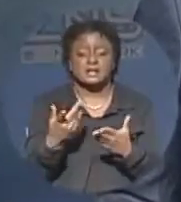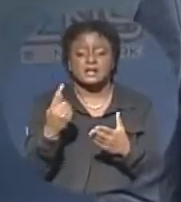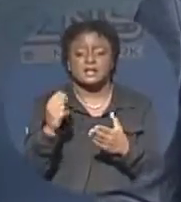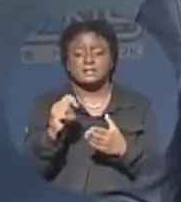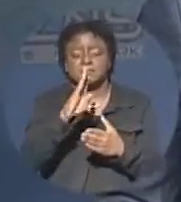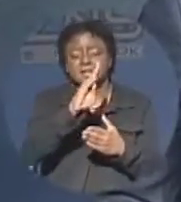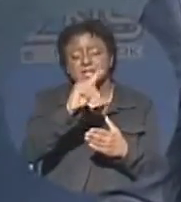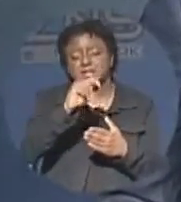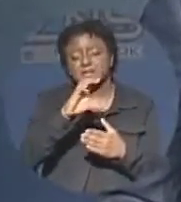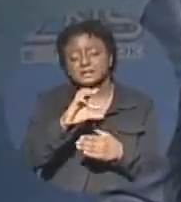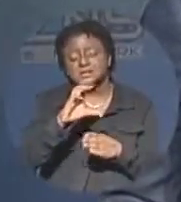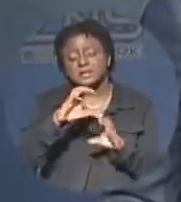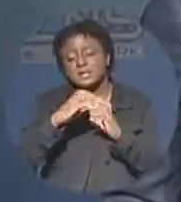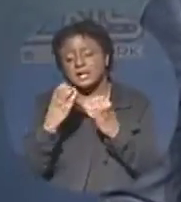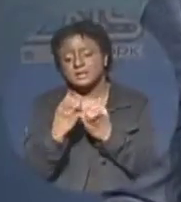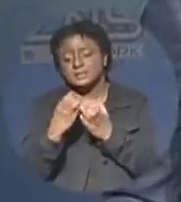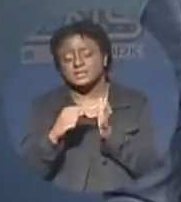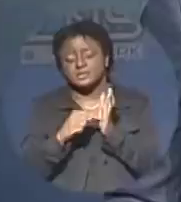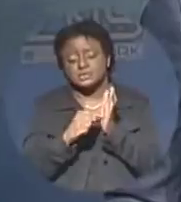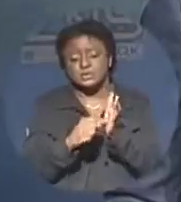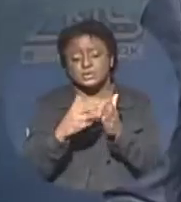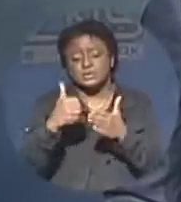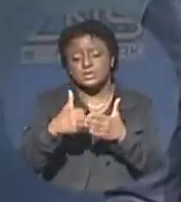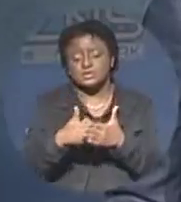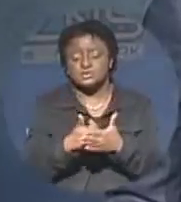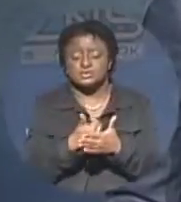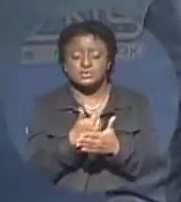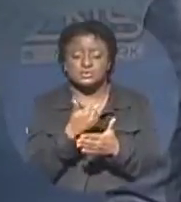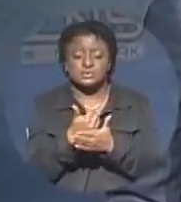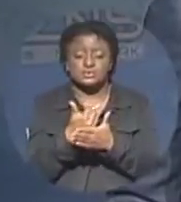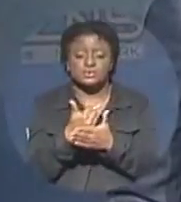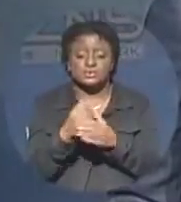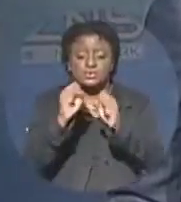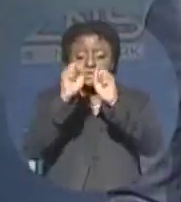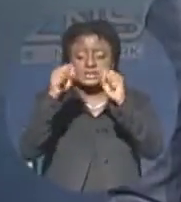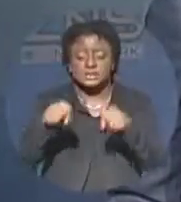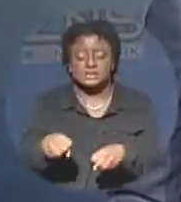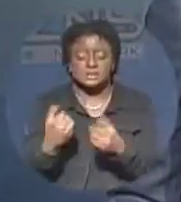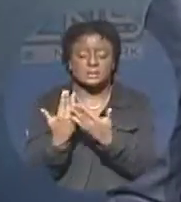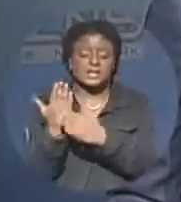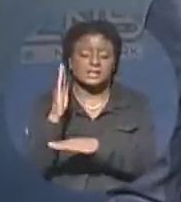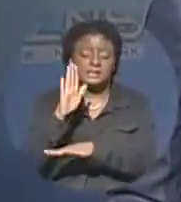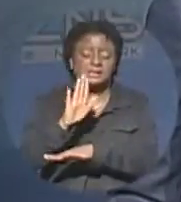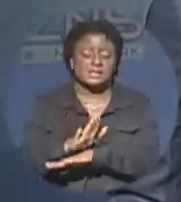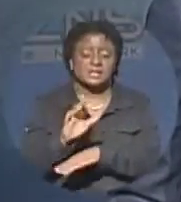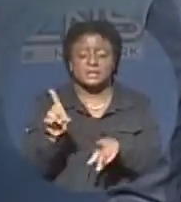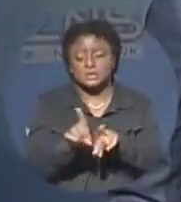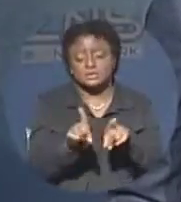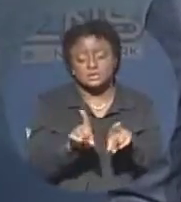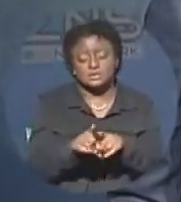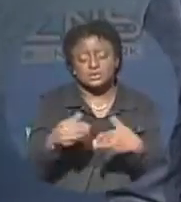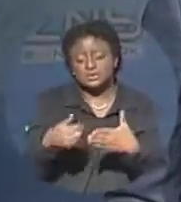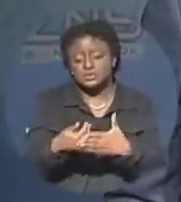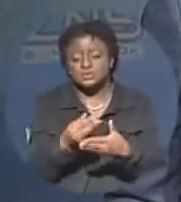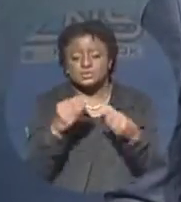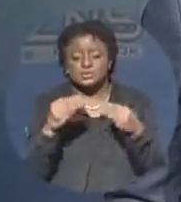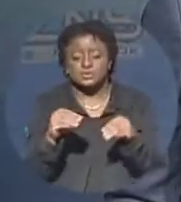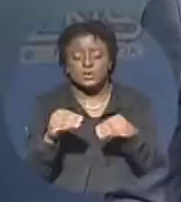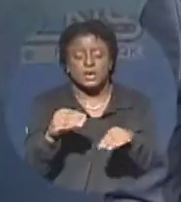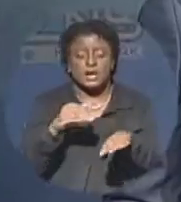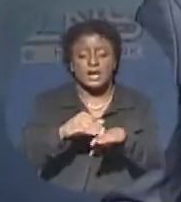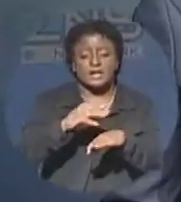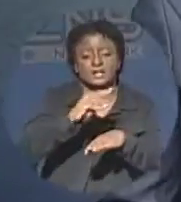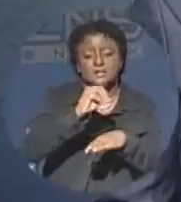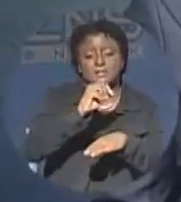new state-of-the-art telecommunications system last evening, along with its new flagship retail store at the Mallet Marathon. Haldivis